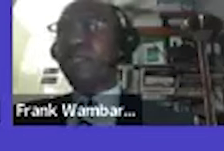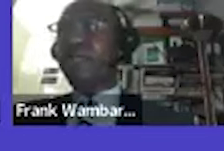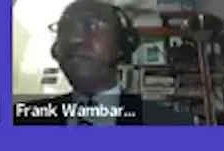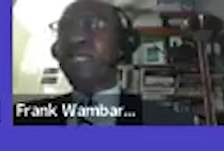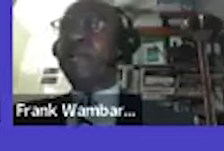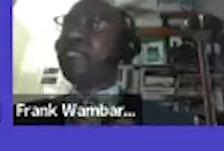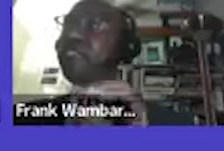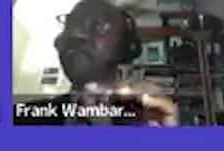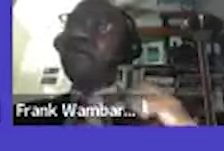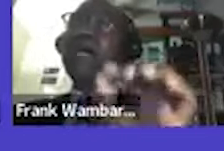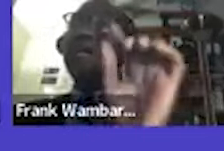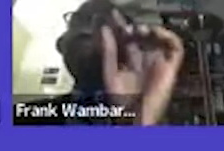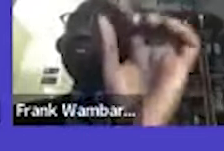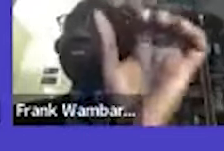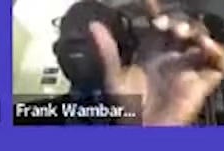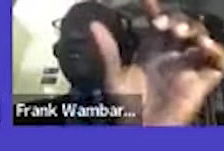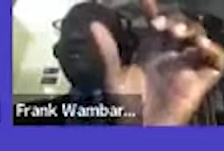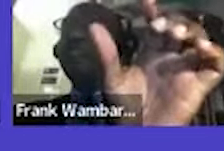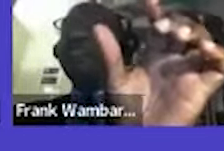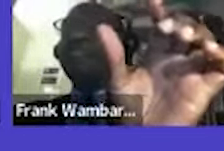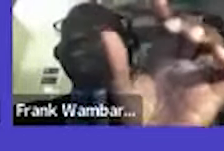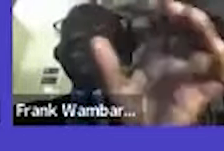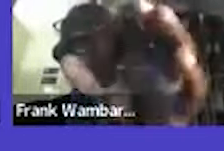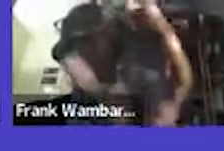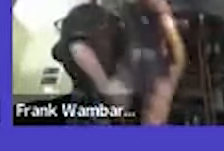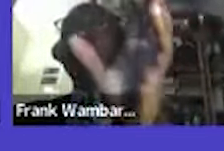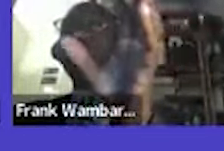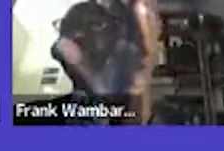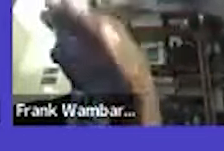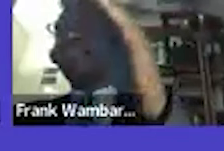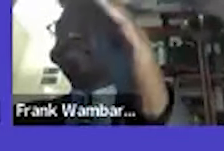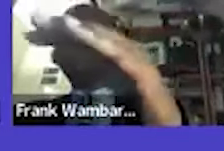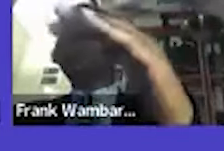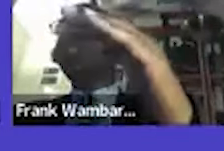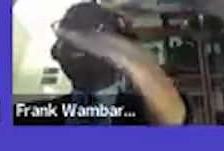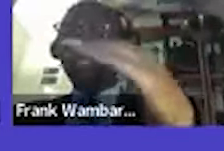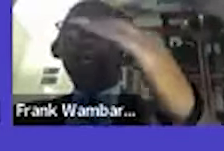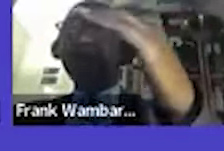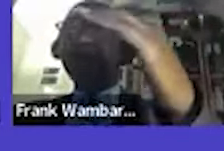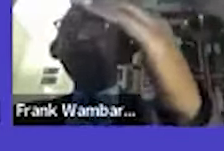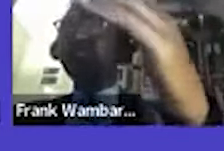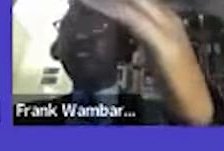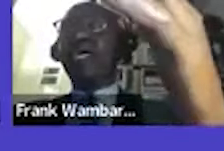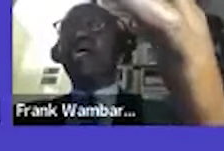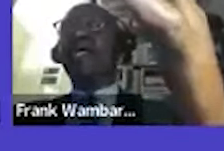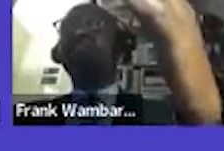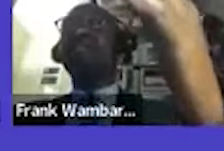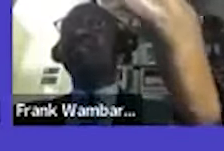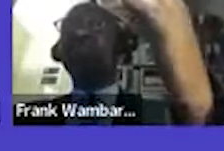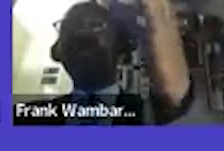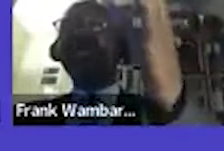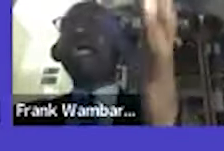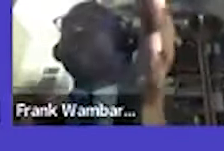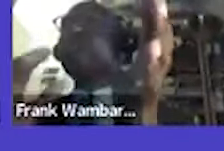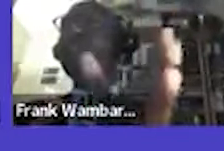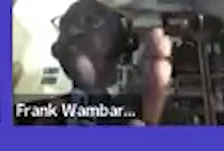but the minister of labor have put a disclaimer that they they do not um uh they